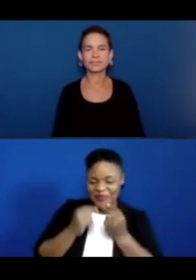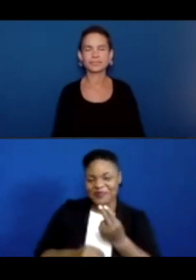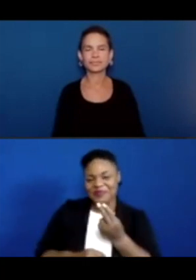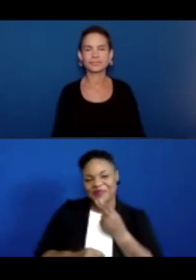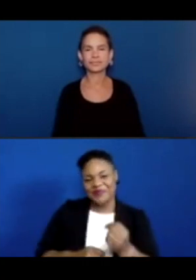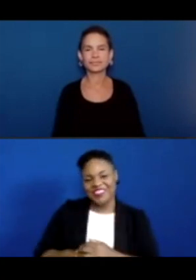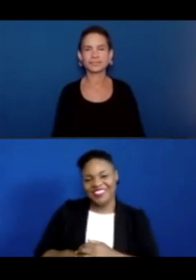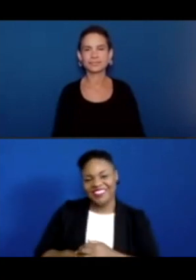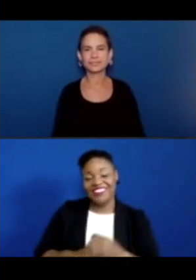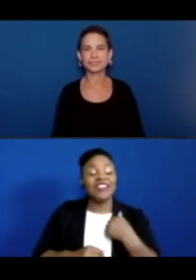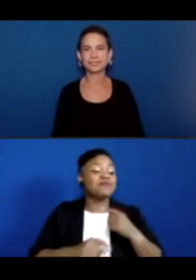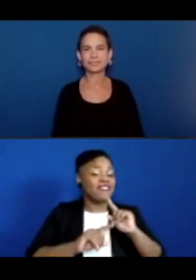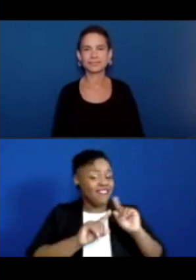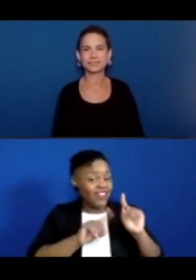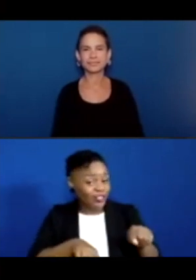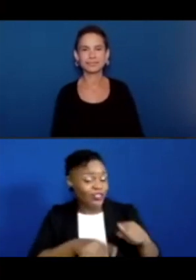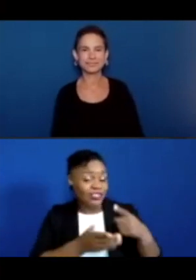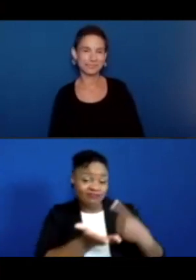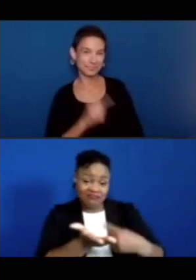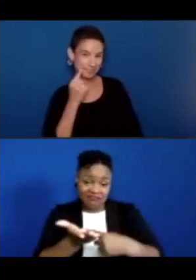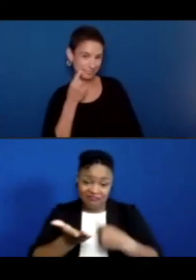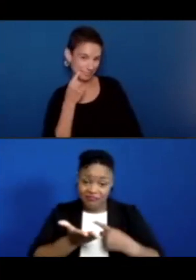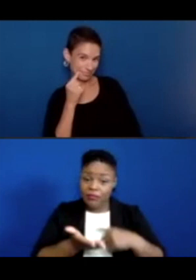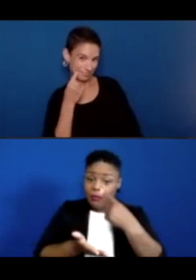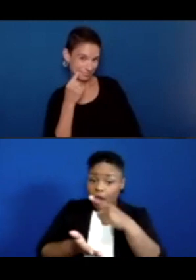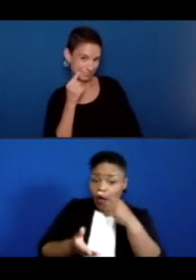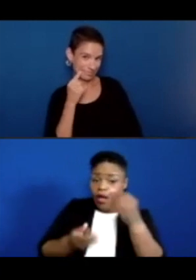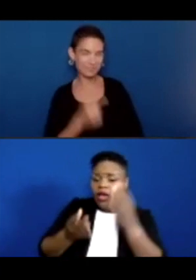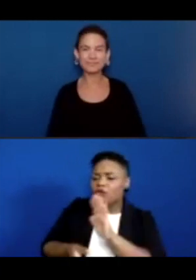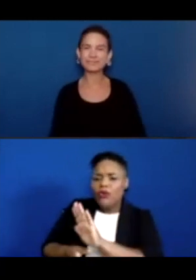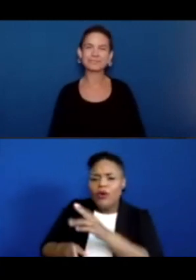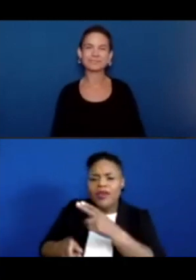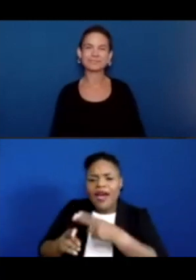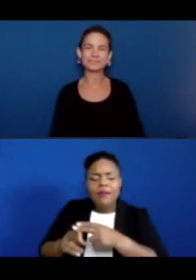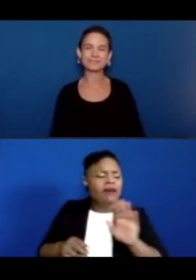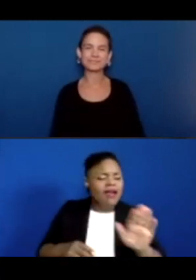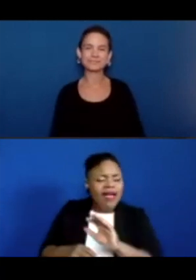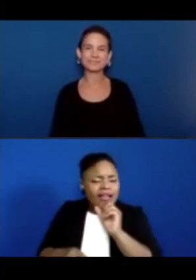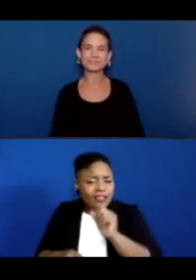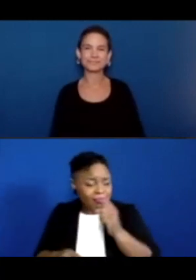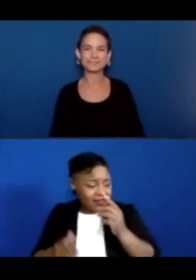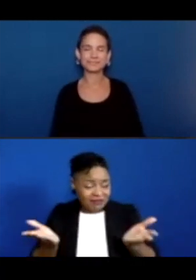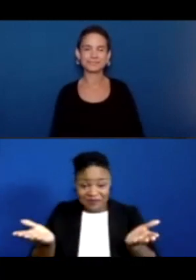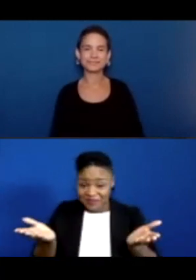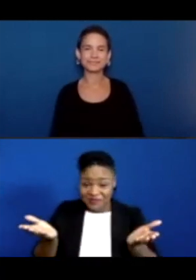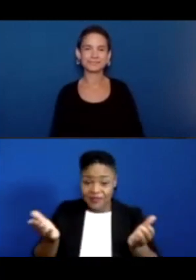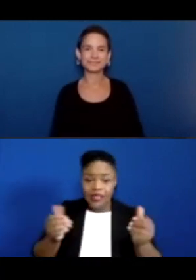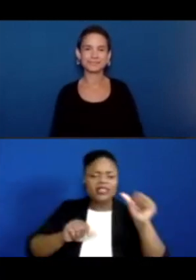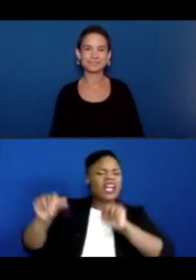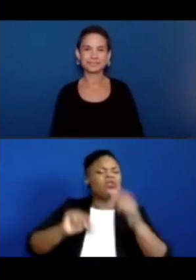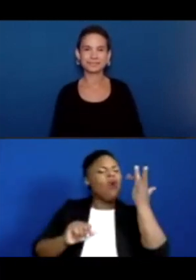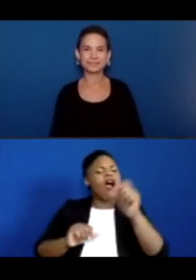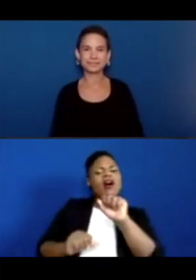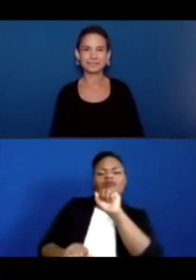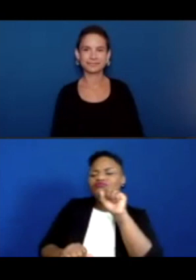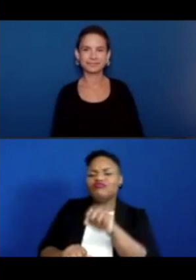and they're to be answering the questions. So can you tell me what your name is, how old are you, and what do you like about science?